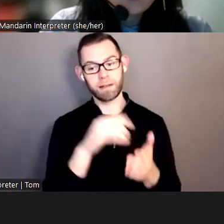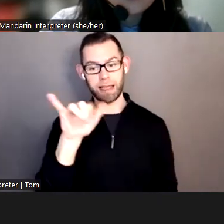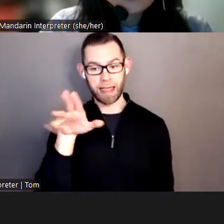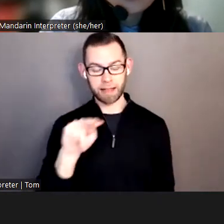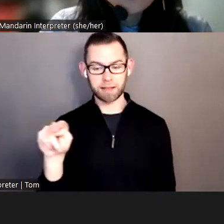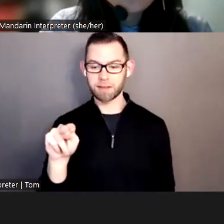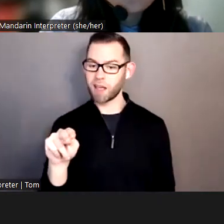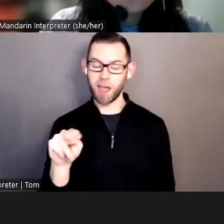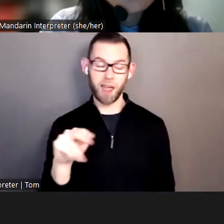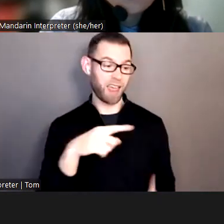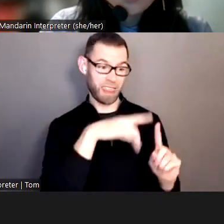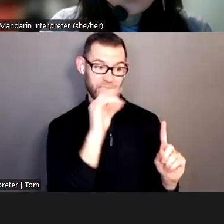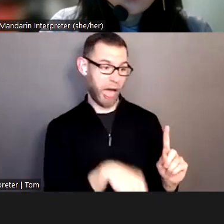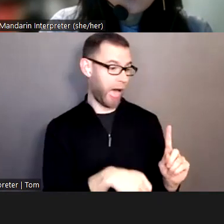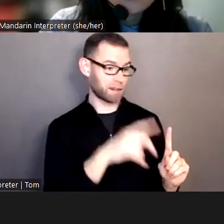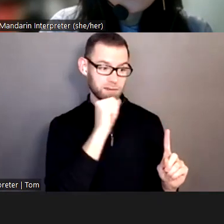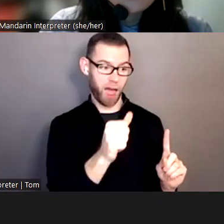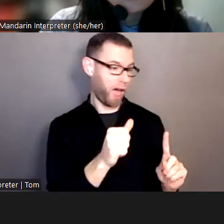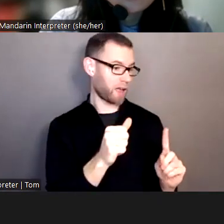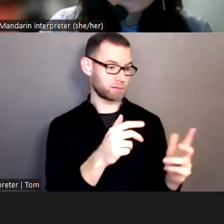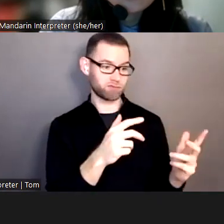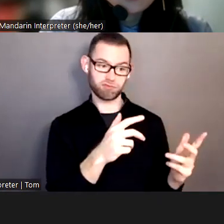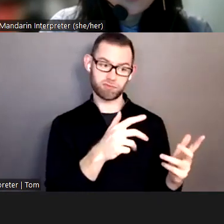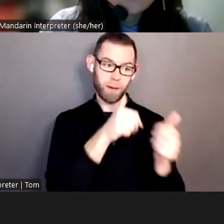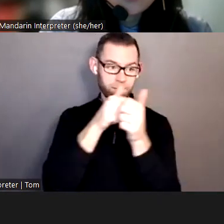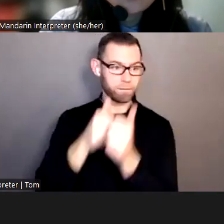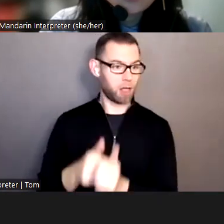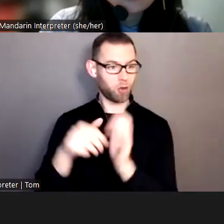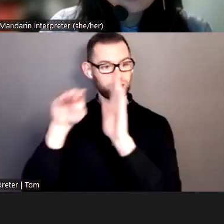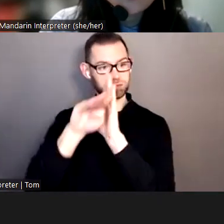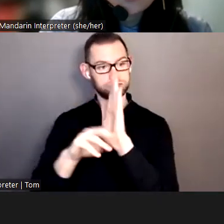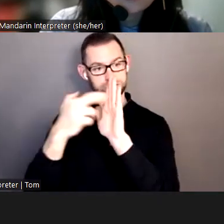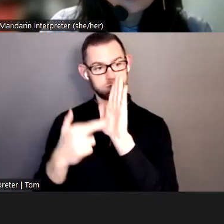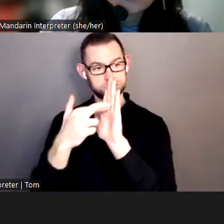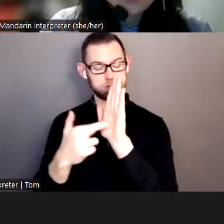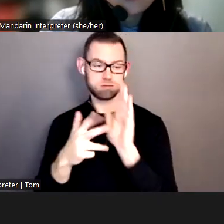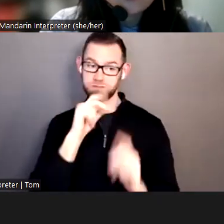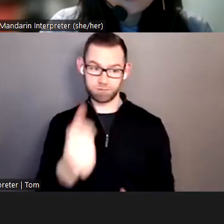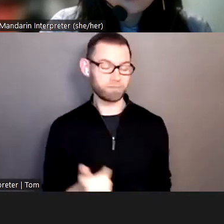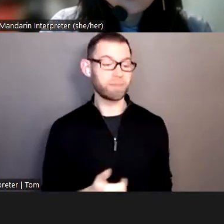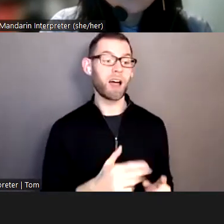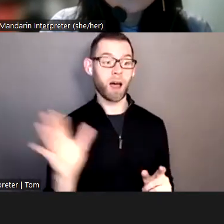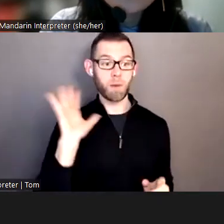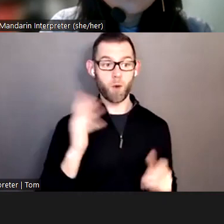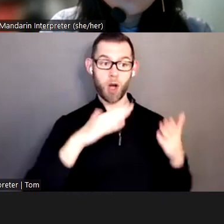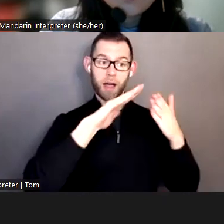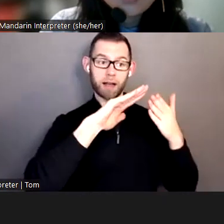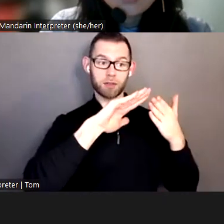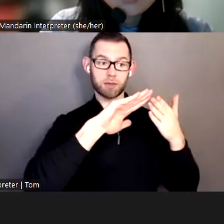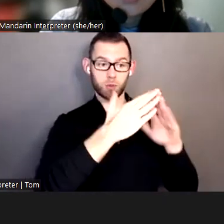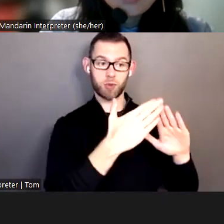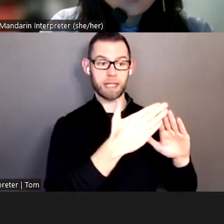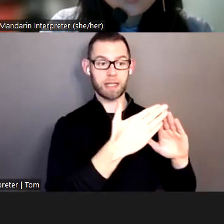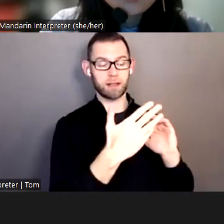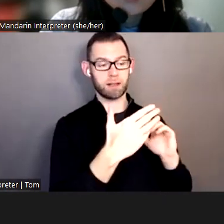any of these modern standards. In fact, it was originally a municipal landfill that they started